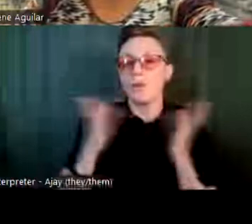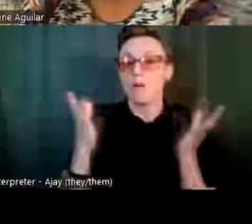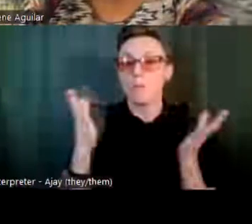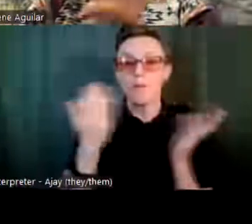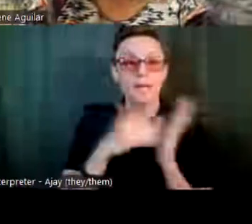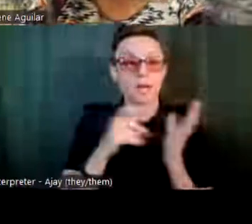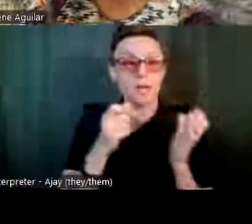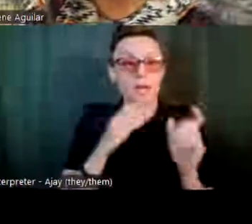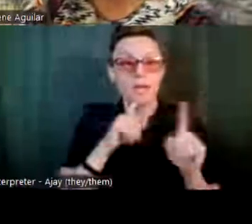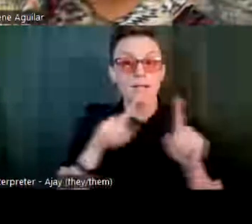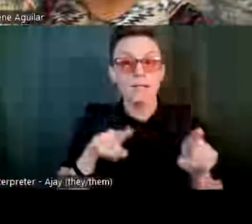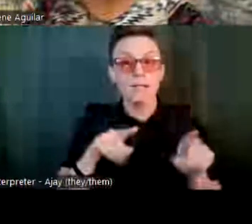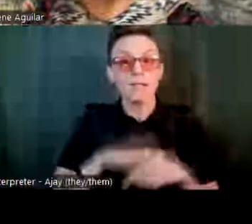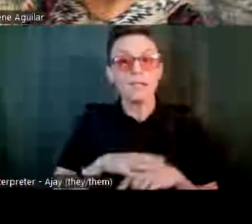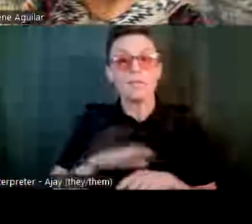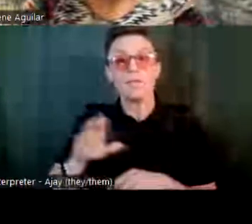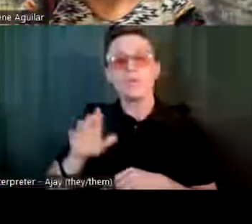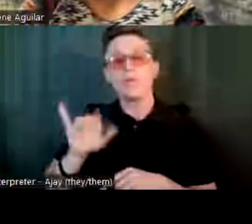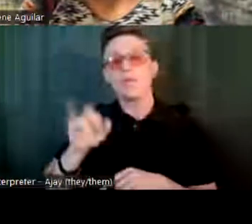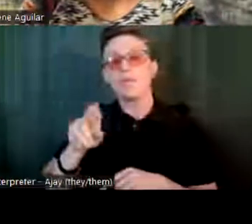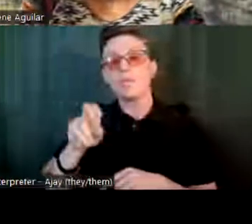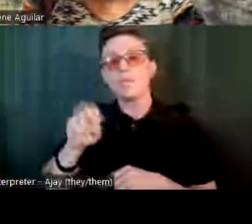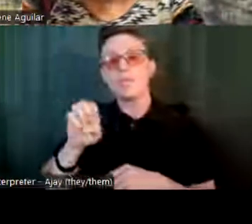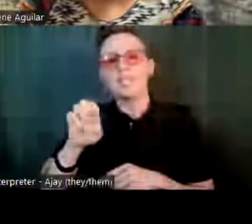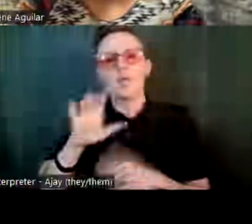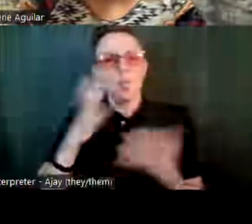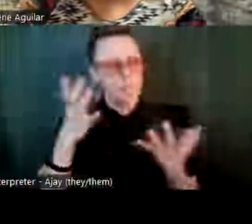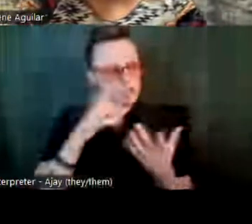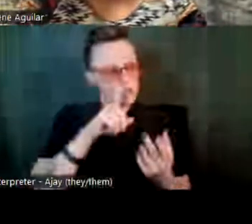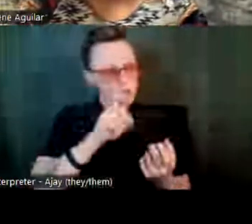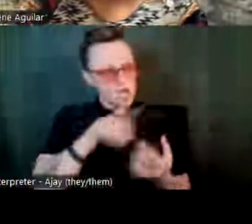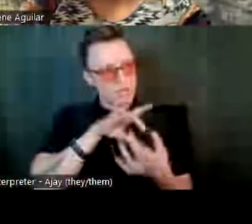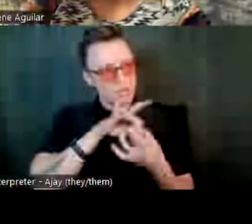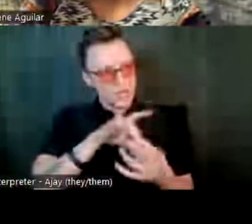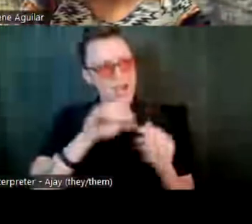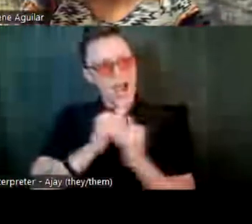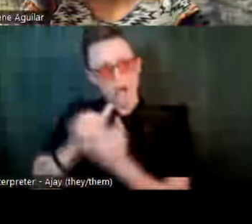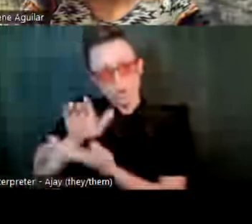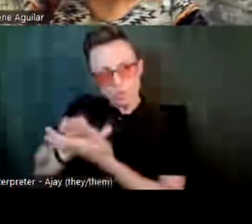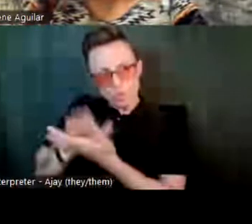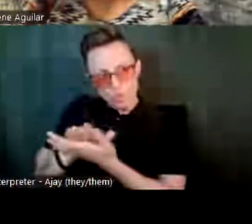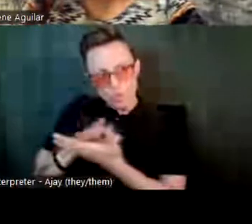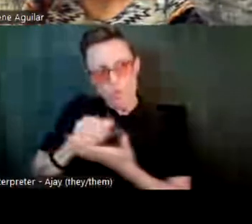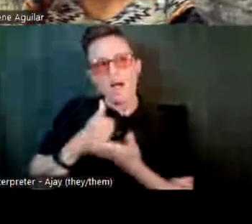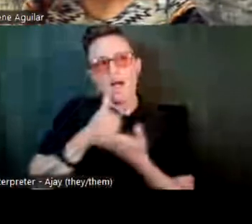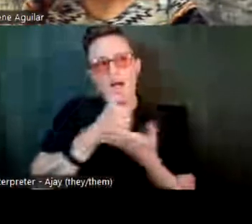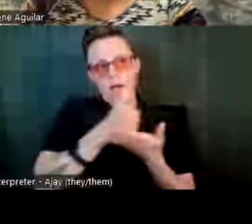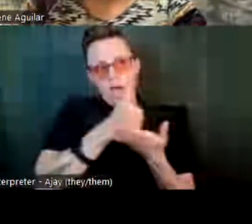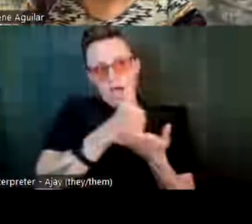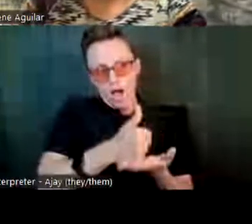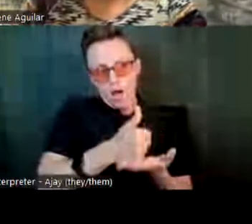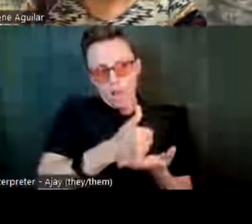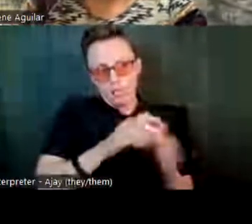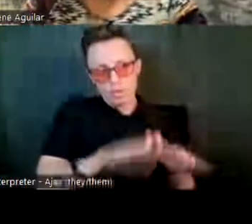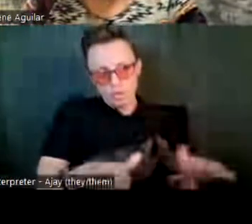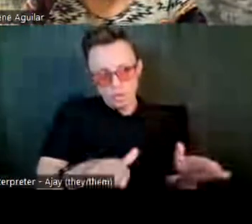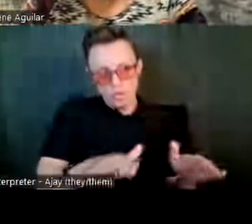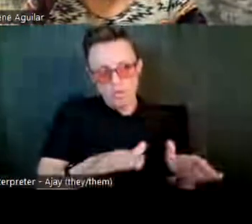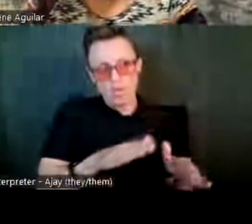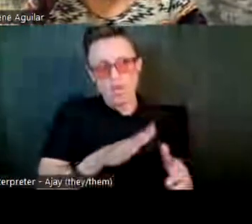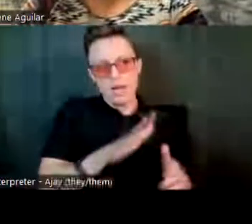So was the question about how a school can help support parents of children with disabilities? Yes. Yes. Okay.